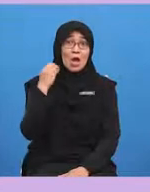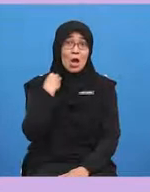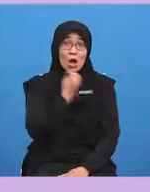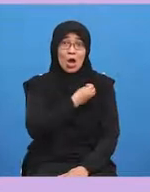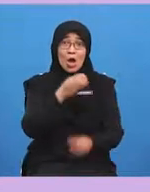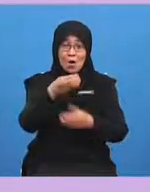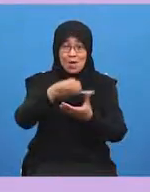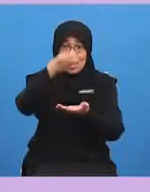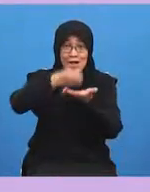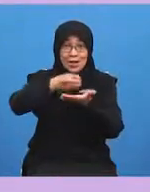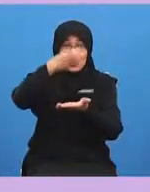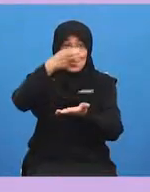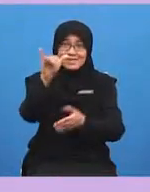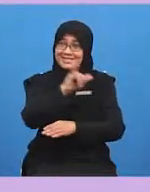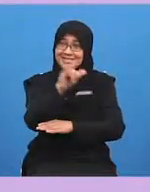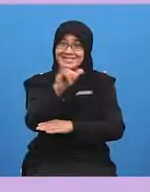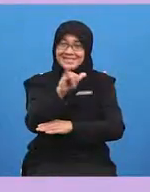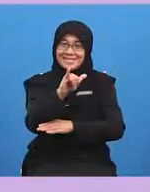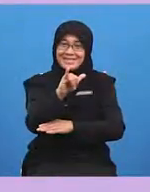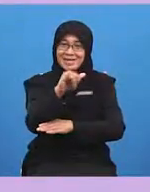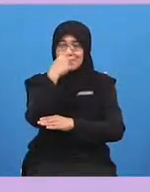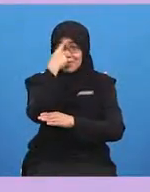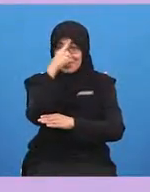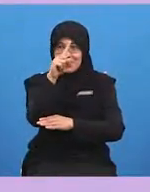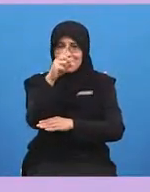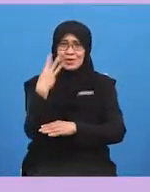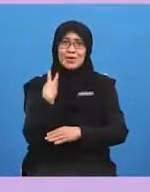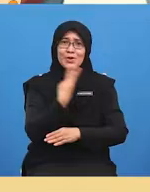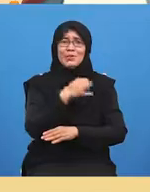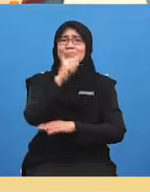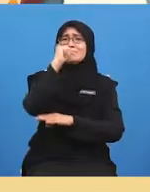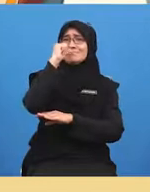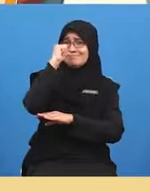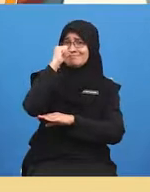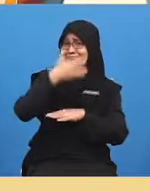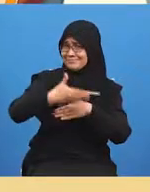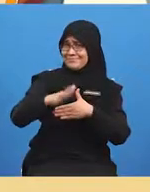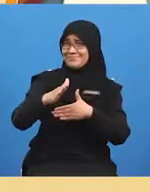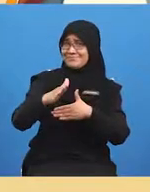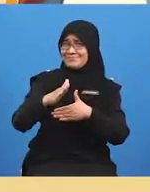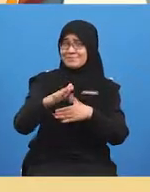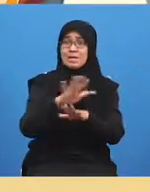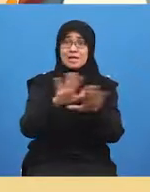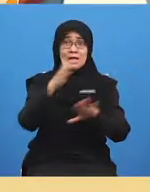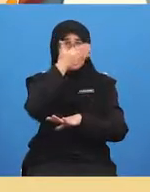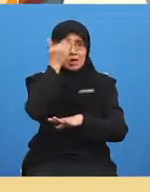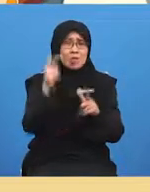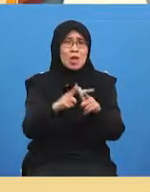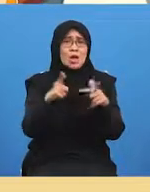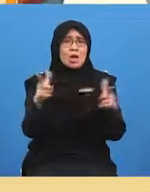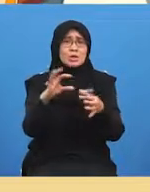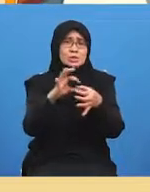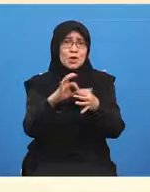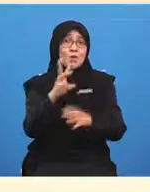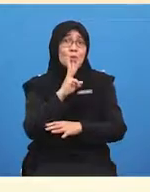are the same they are for us to have a drink later don't forget boys and girls lots of water